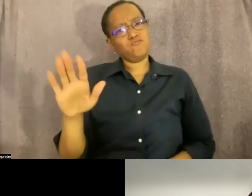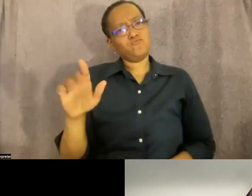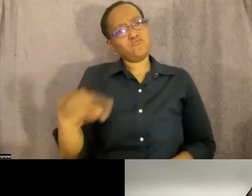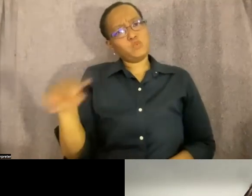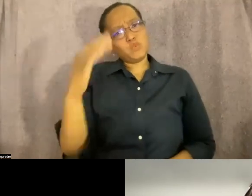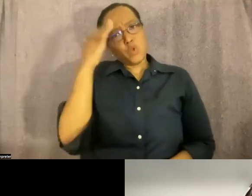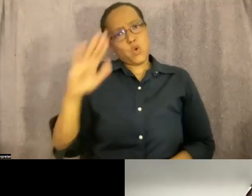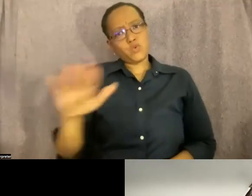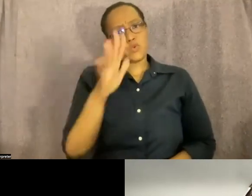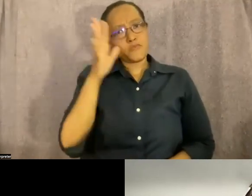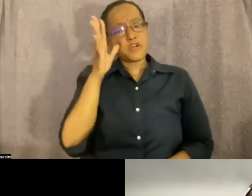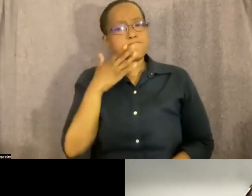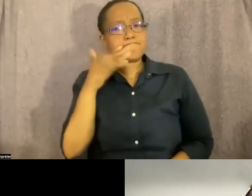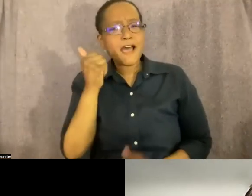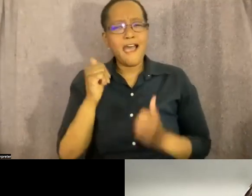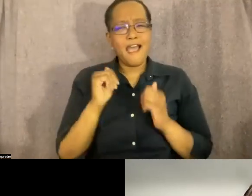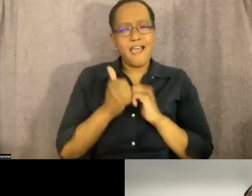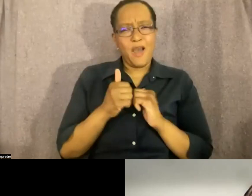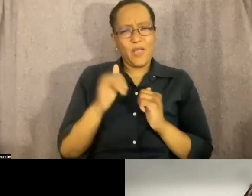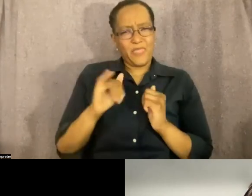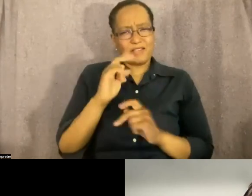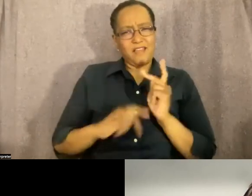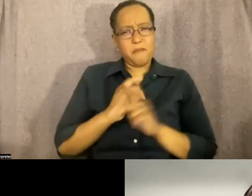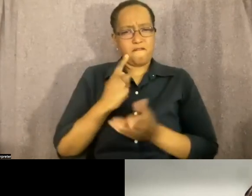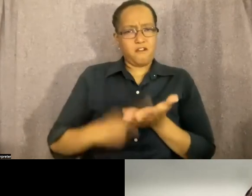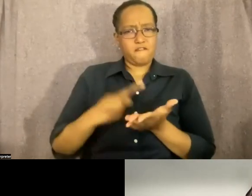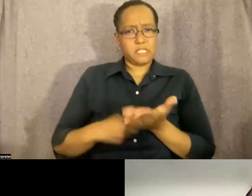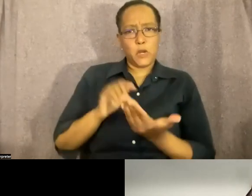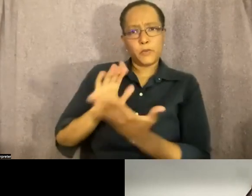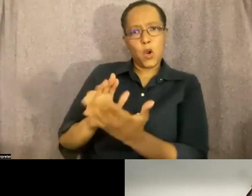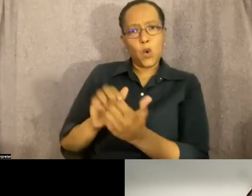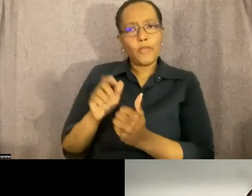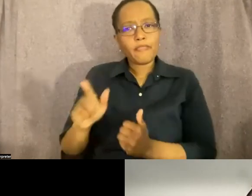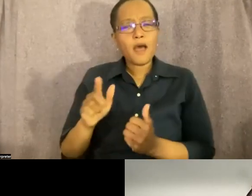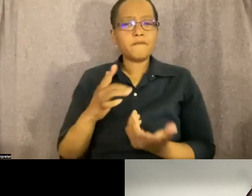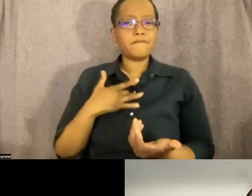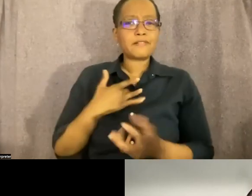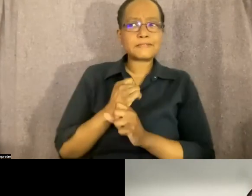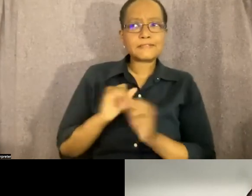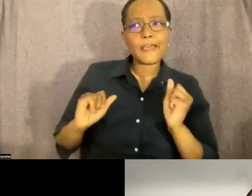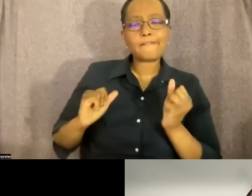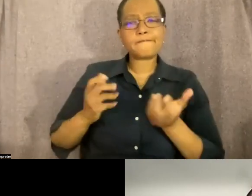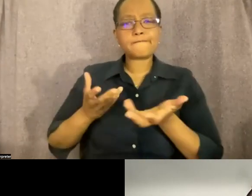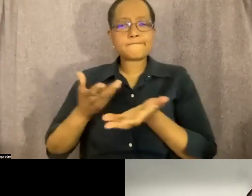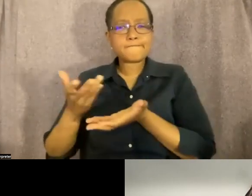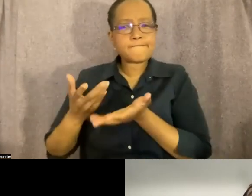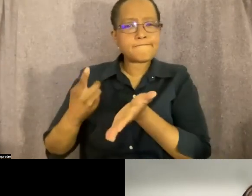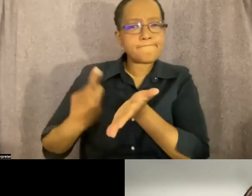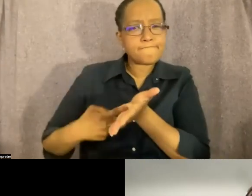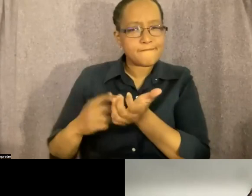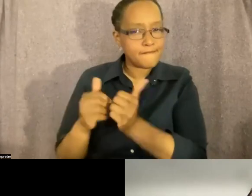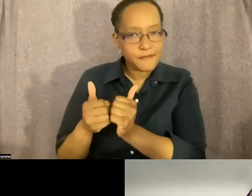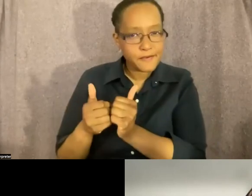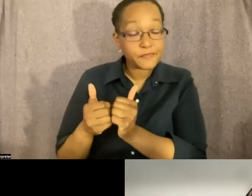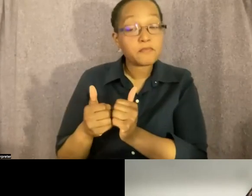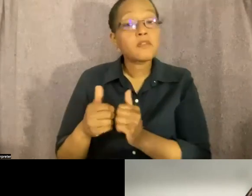can you approach this type of conversation in a safe environment? And also, I guess it's like